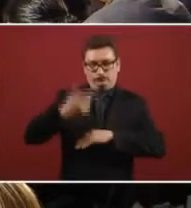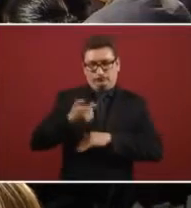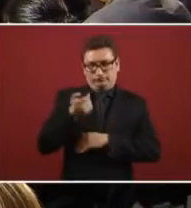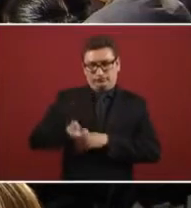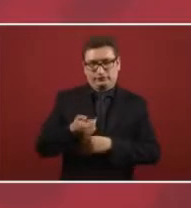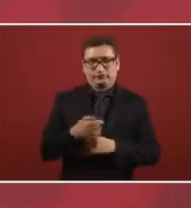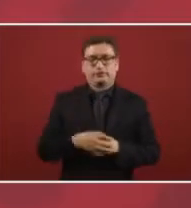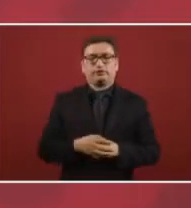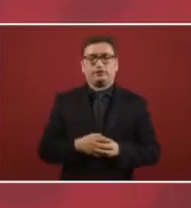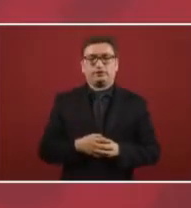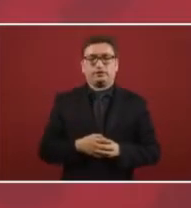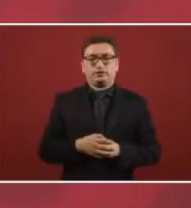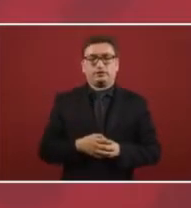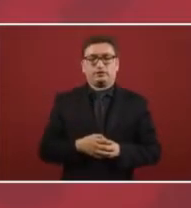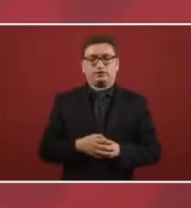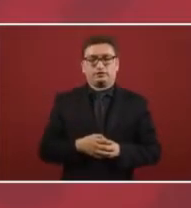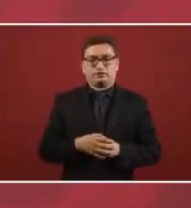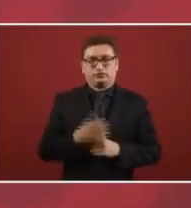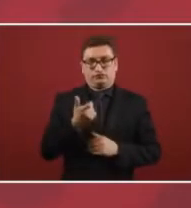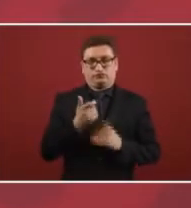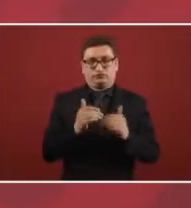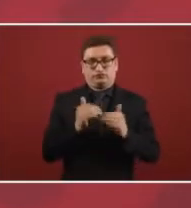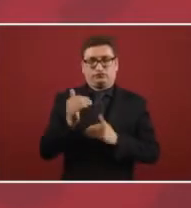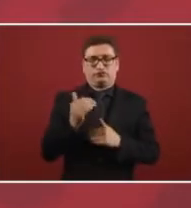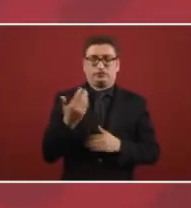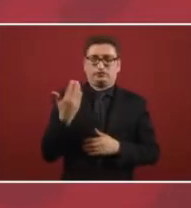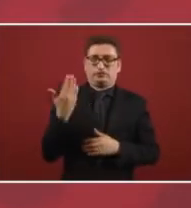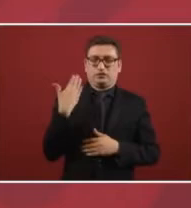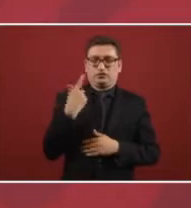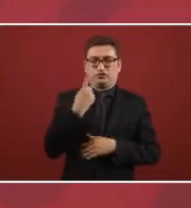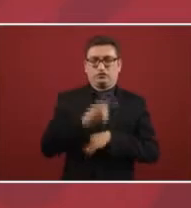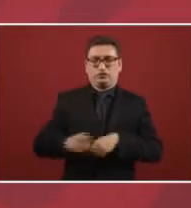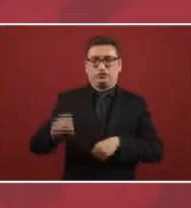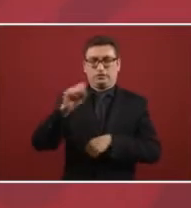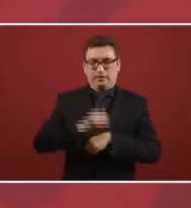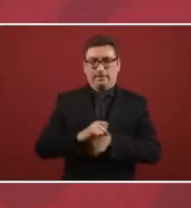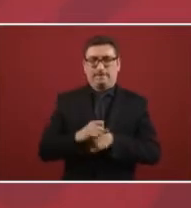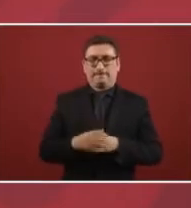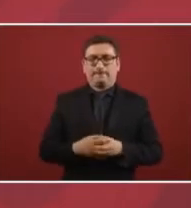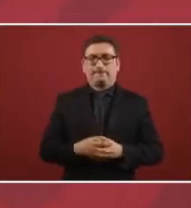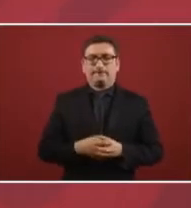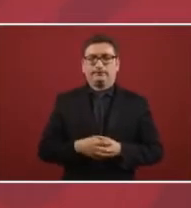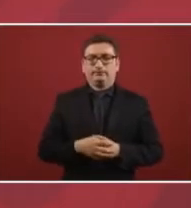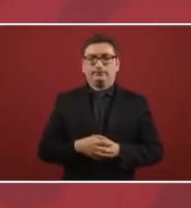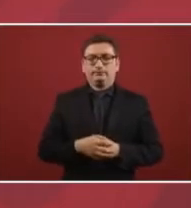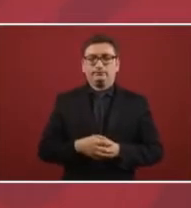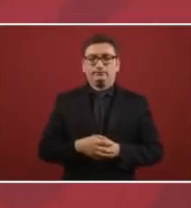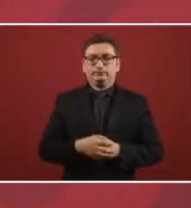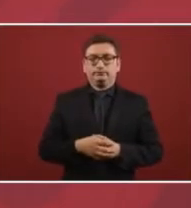quotas, and the increase in the tariffs about a week ago.